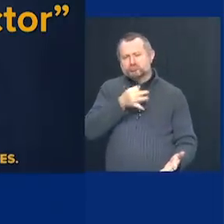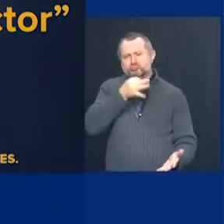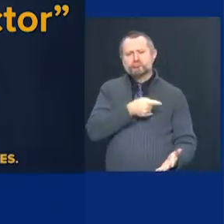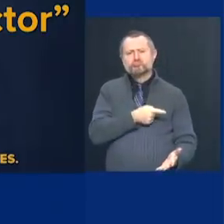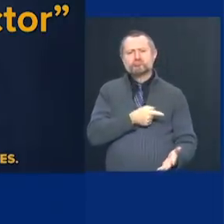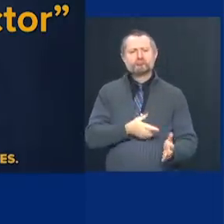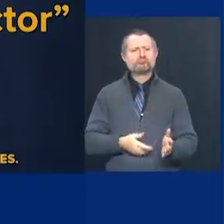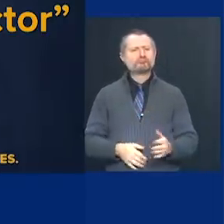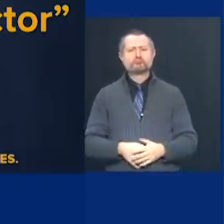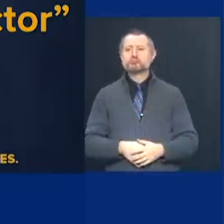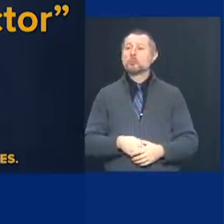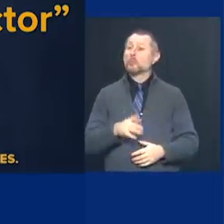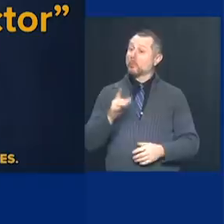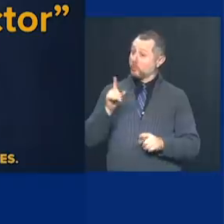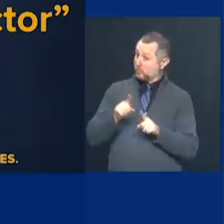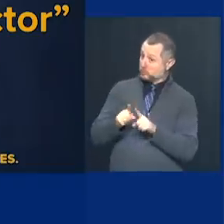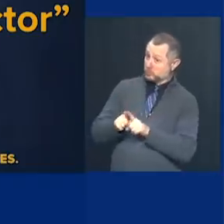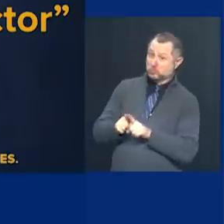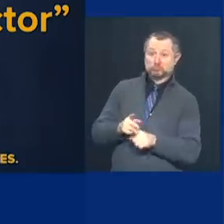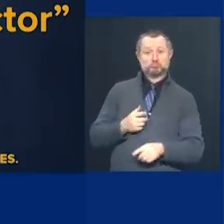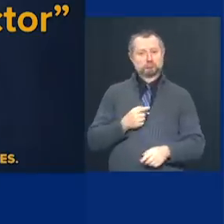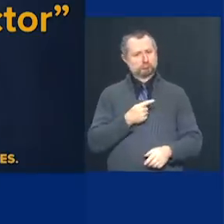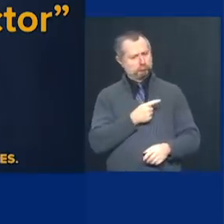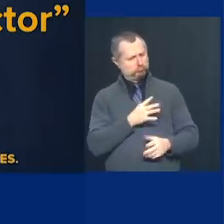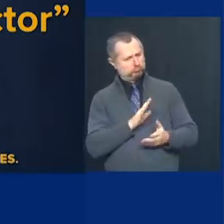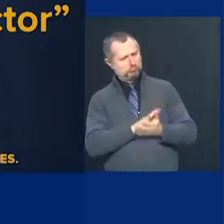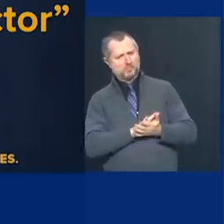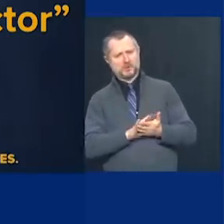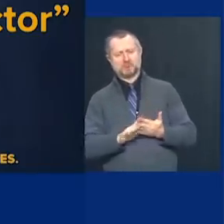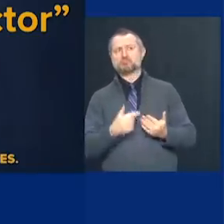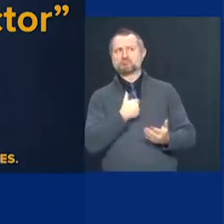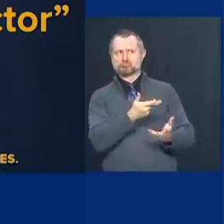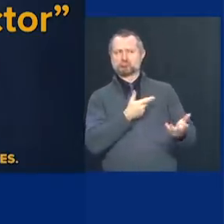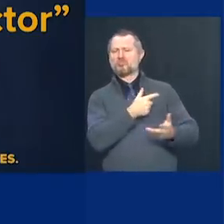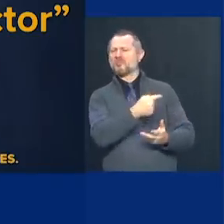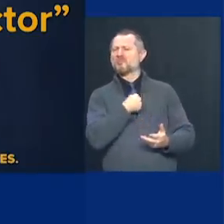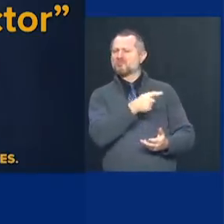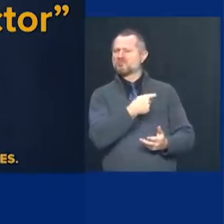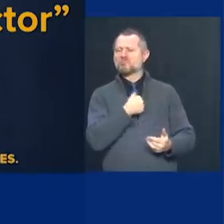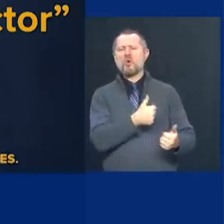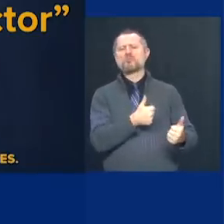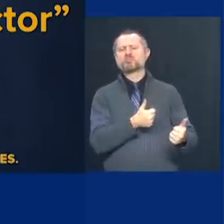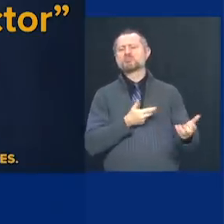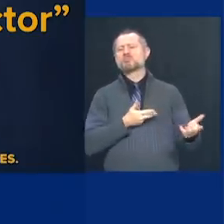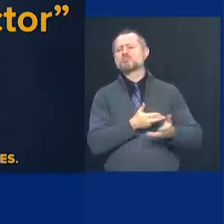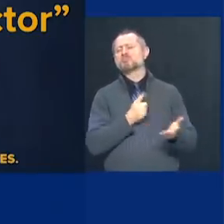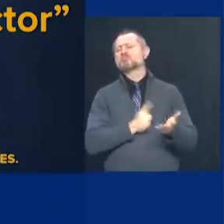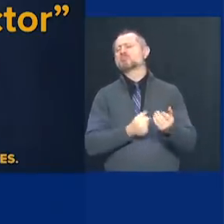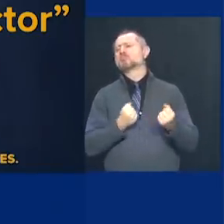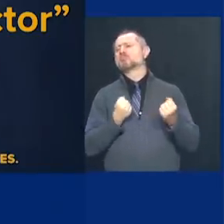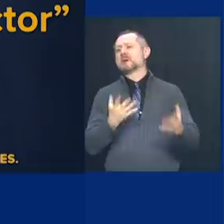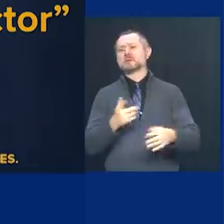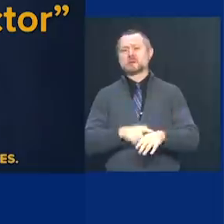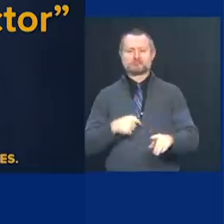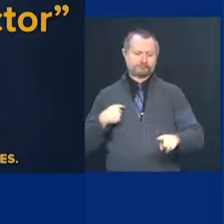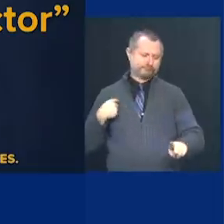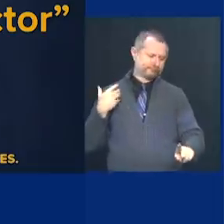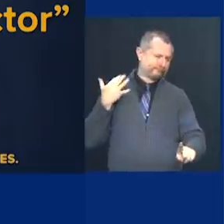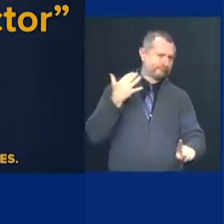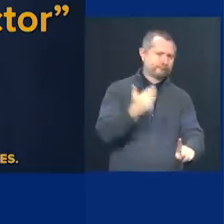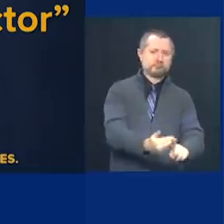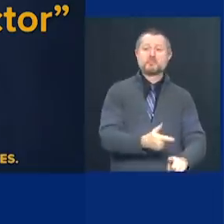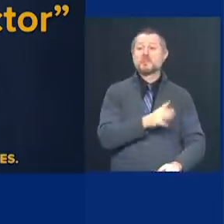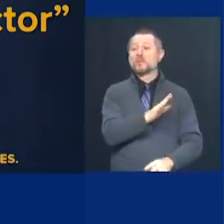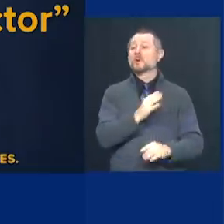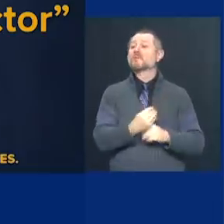very kind to me. I've spoken to the doctor many, many times throughout this situation, and he's given me great advice